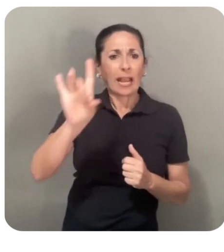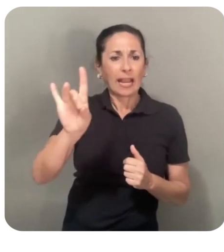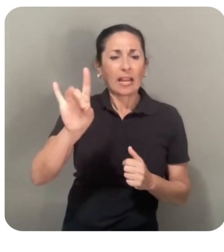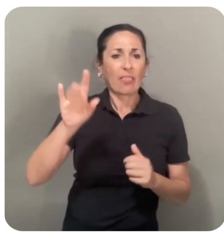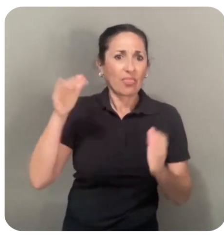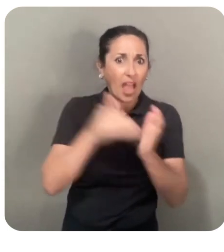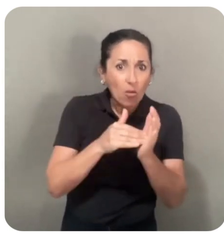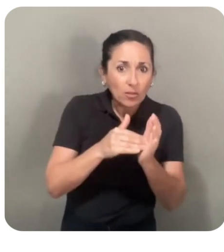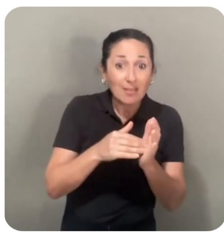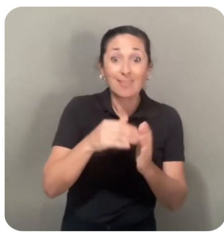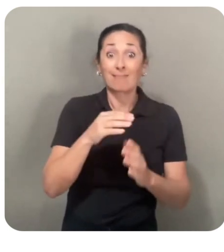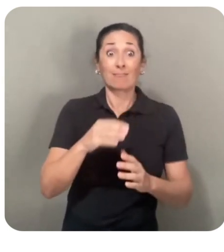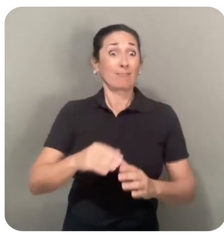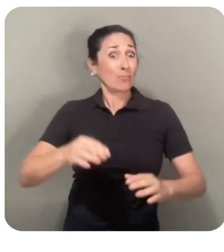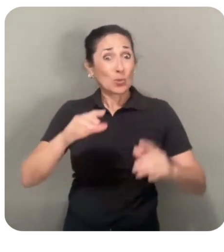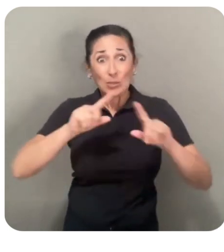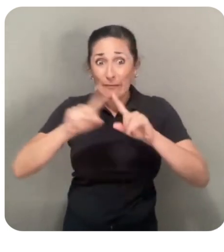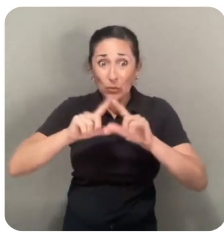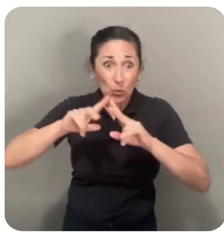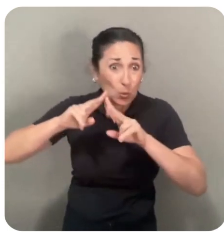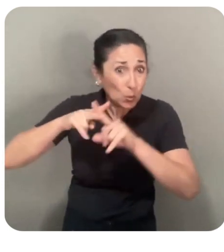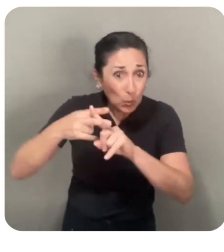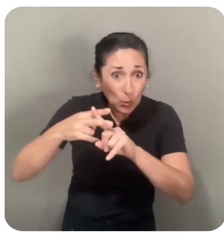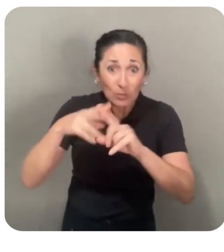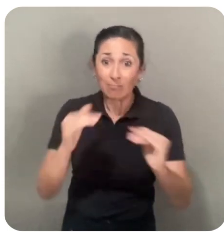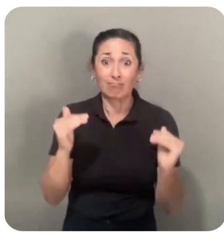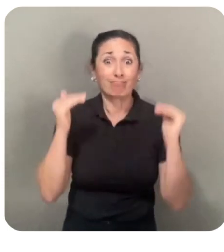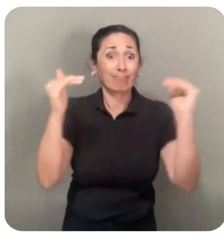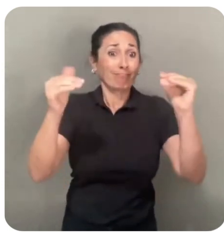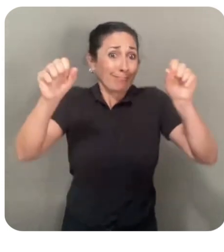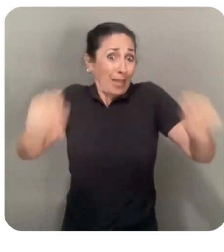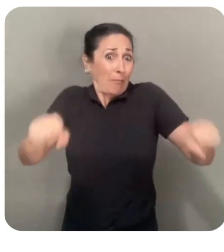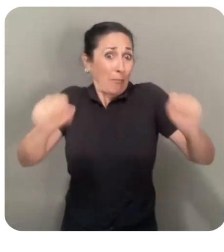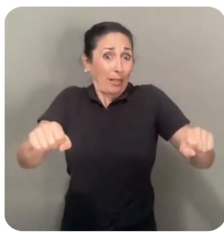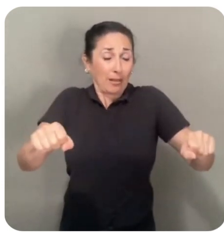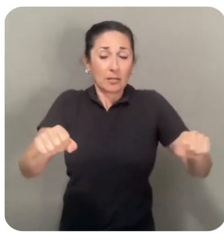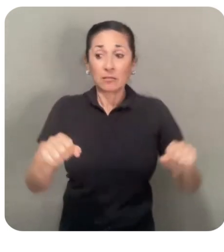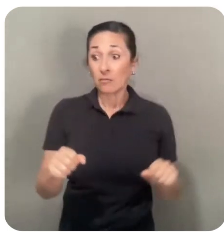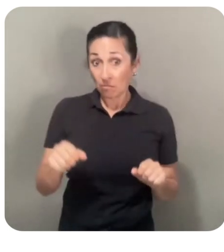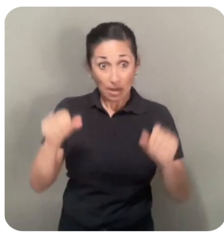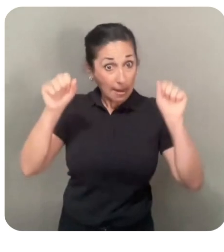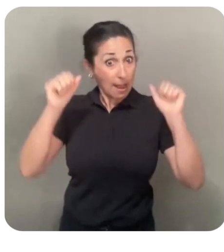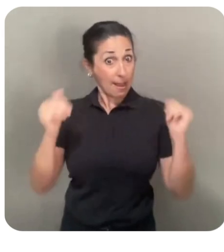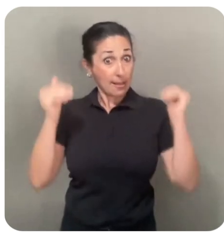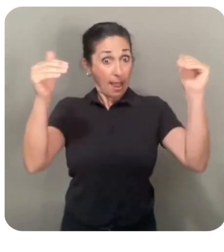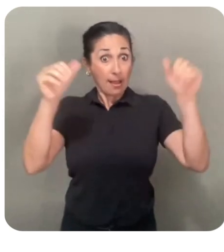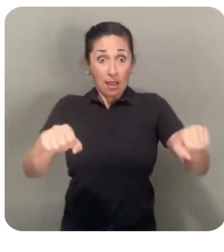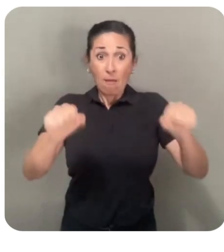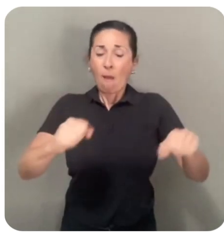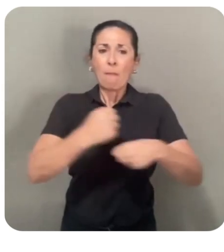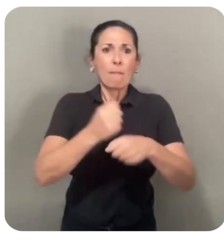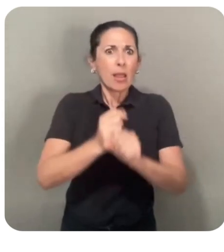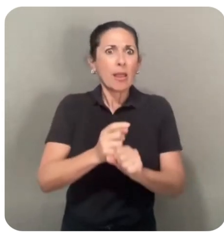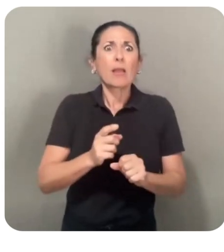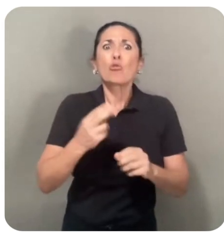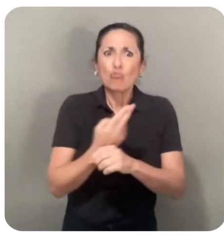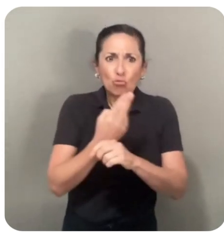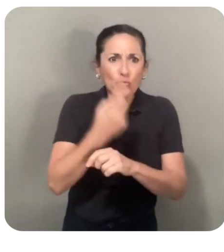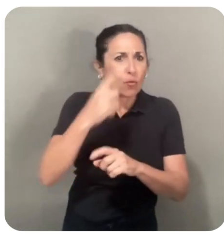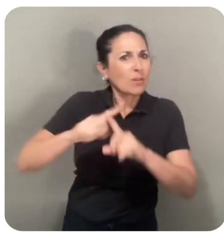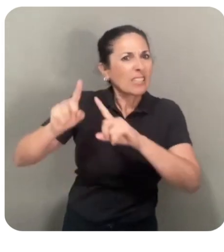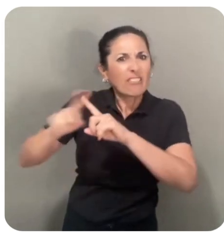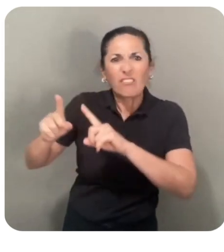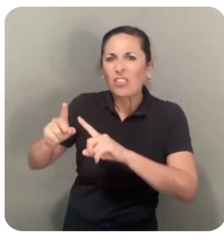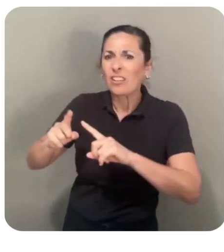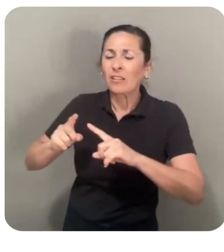-art tool use, and enhanced reasoning capabilities. These capabilities make Llama ideal for advanced use cases like